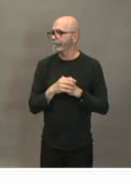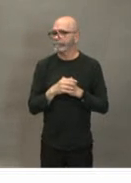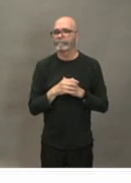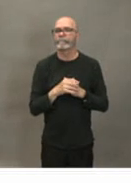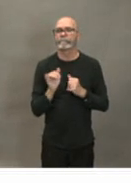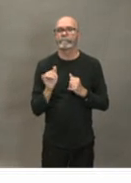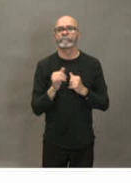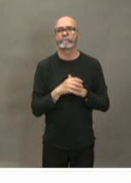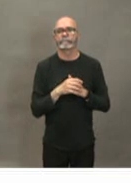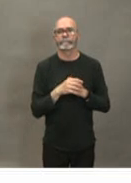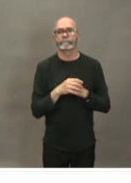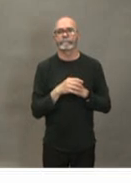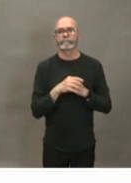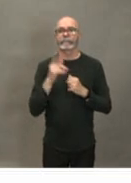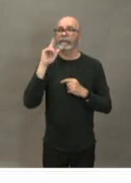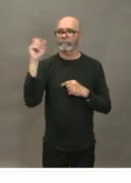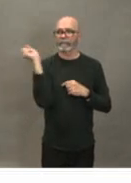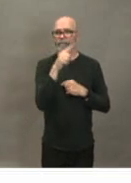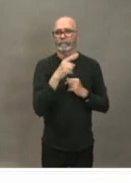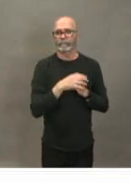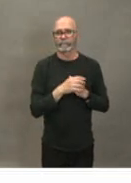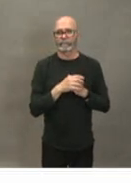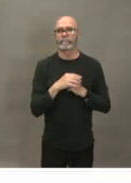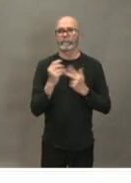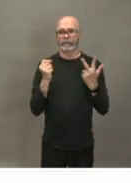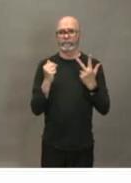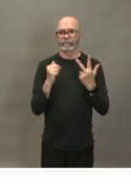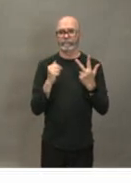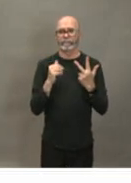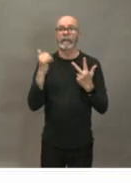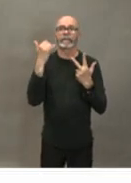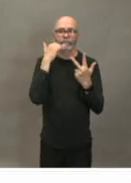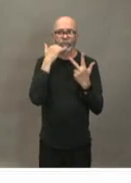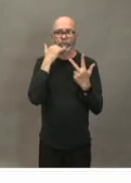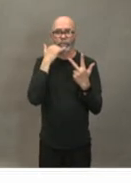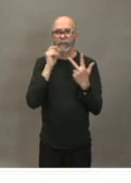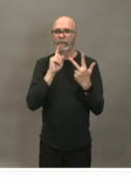for we will take three questions from the phones